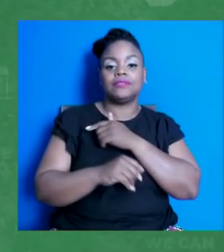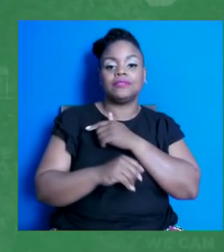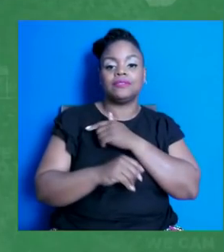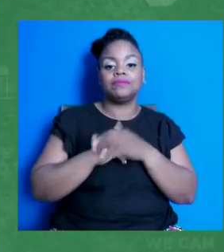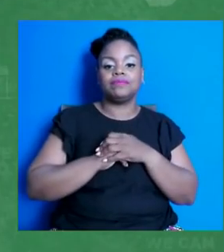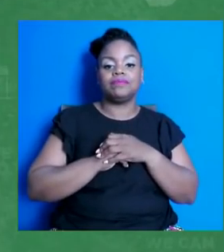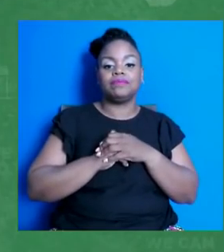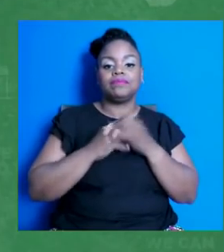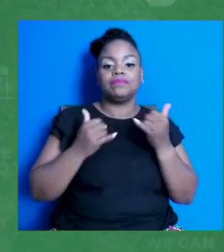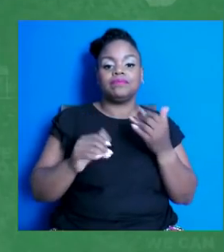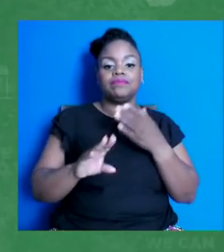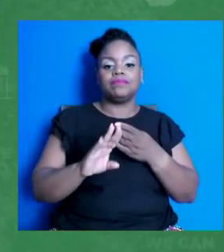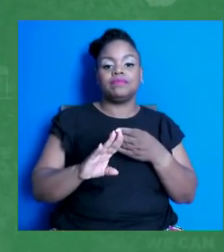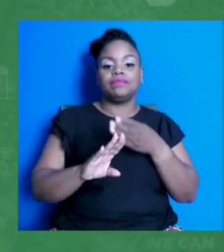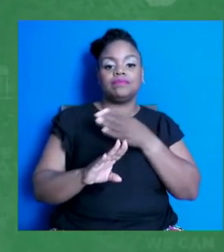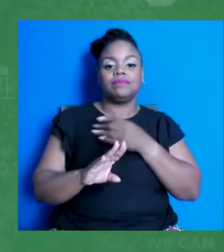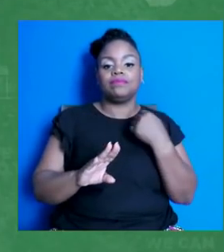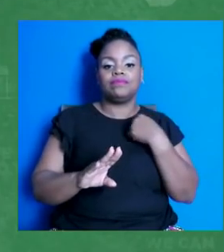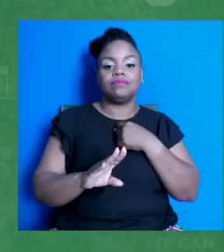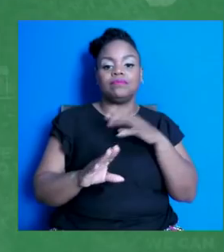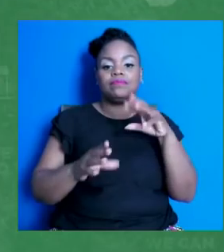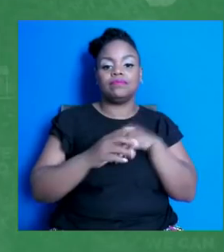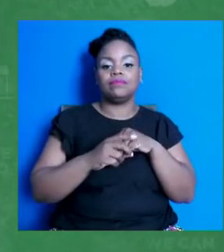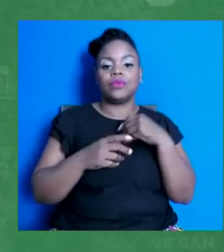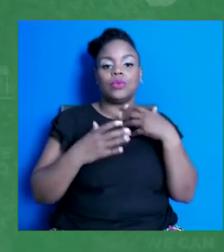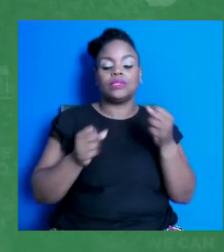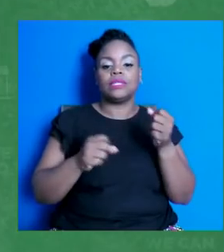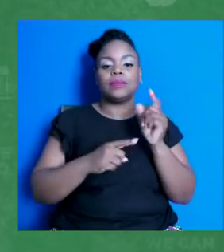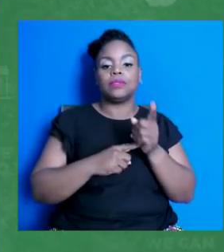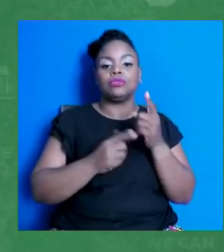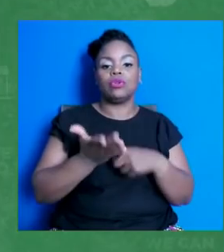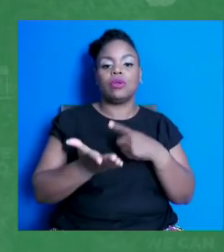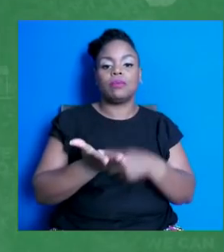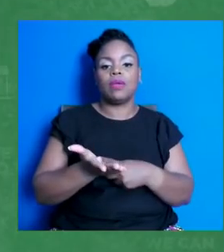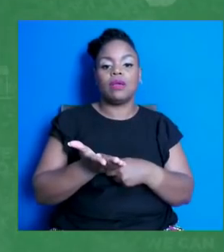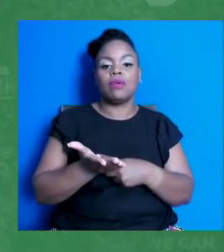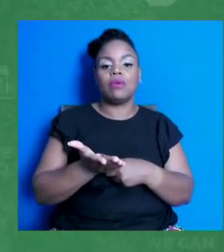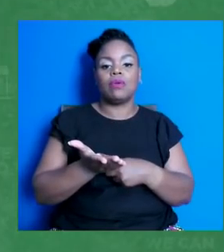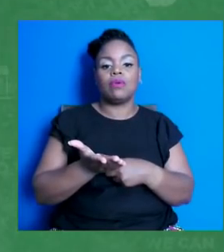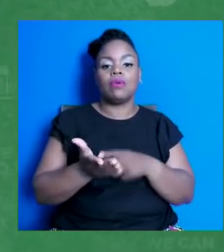that, I do want to take a second just to talk a little bit about Made to Save. Next slide, please.